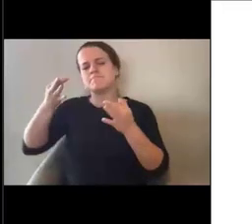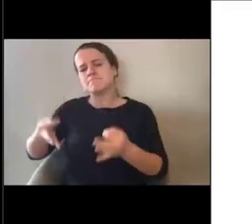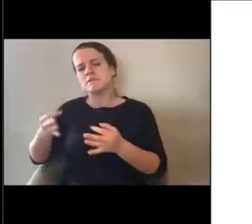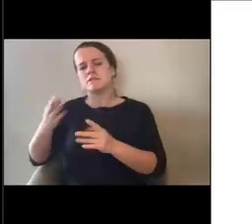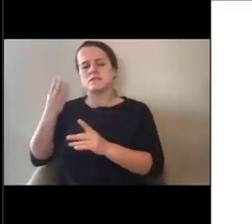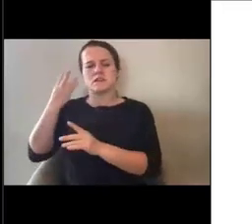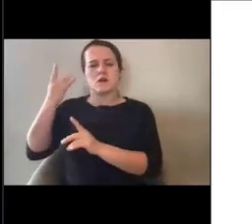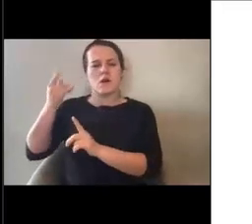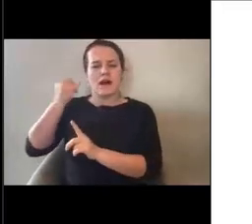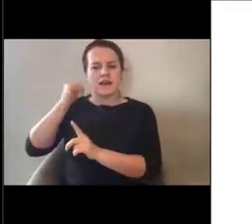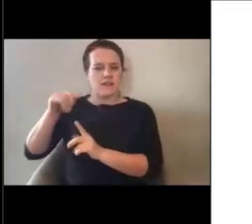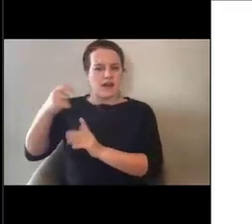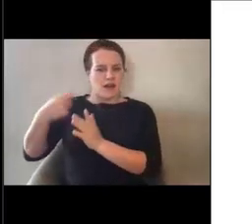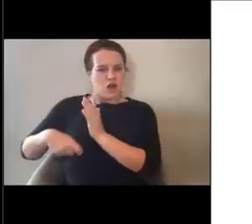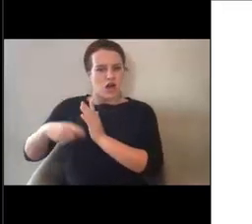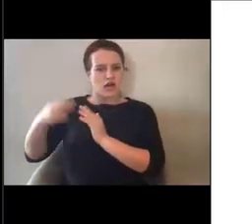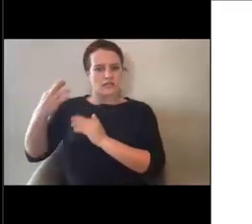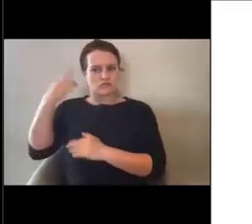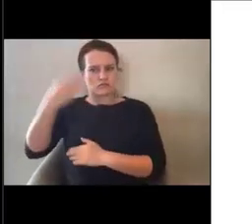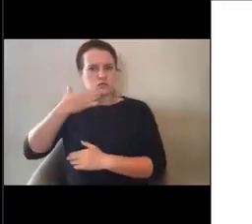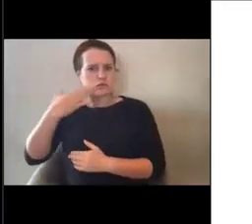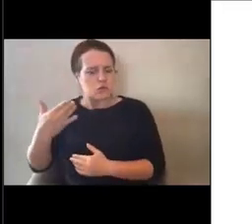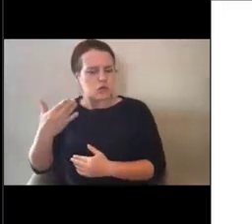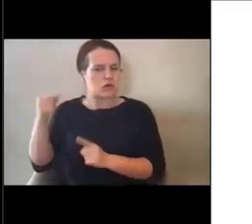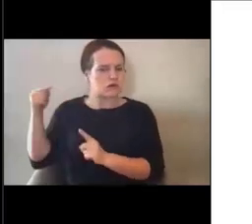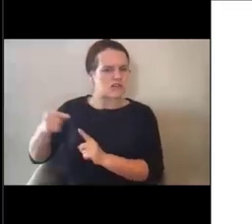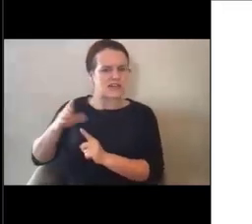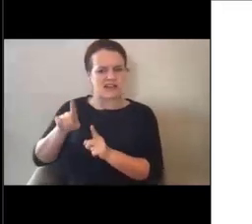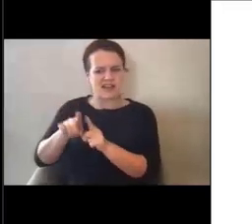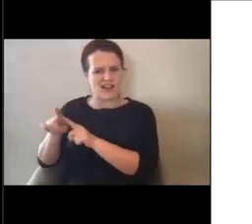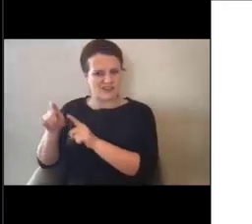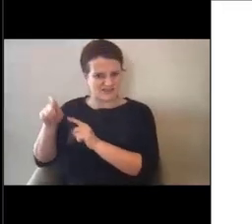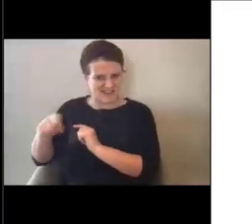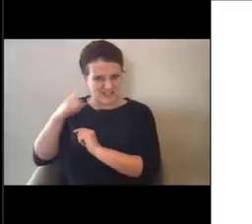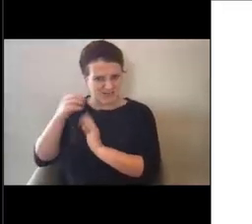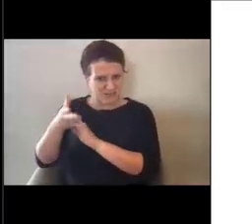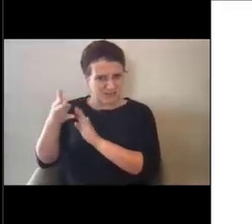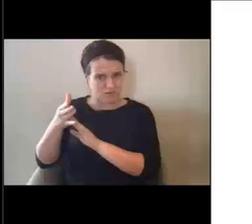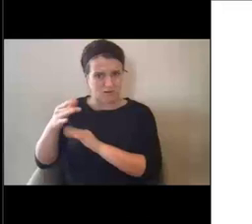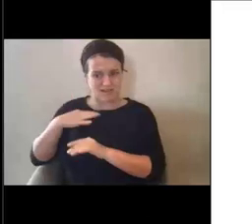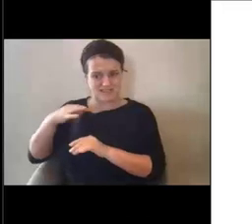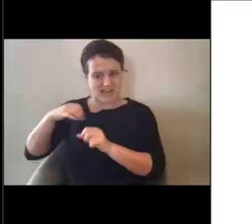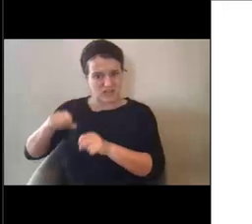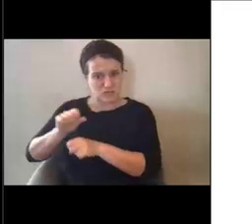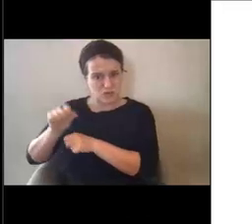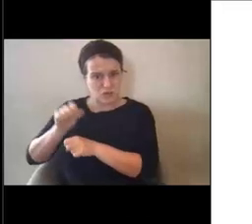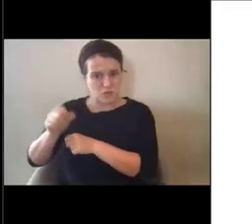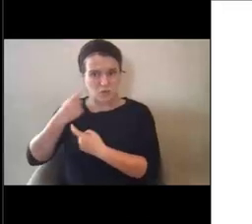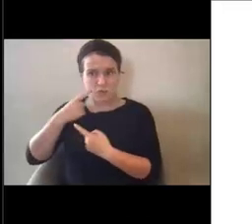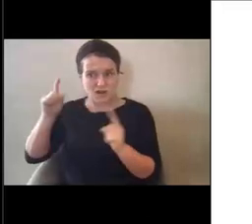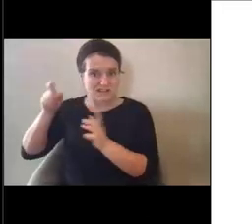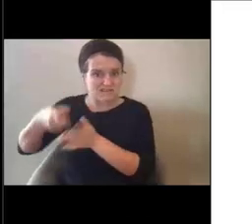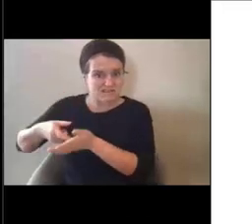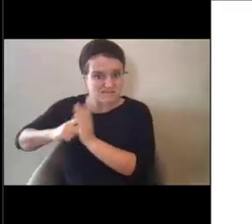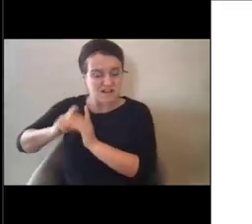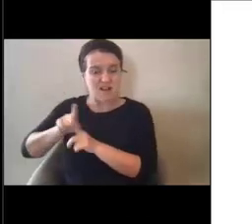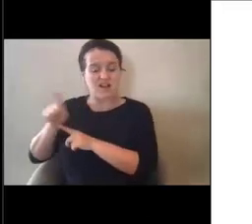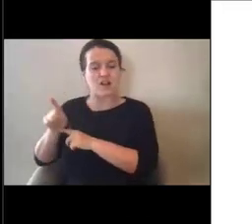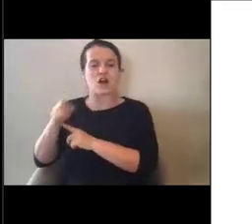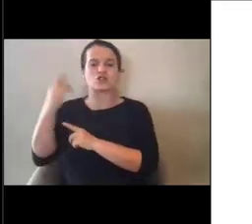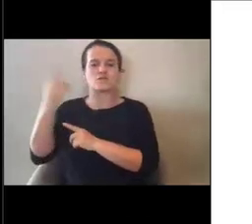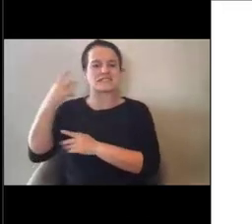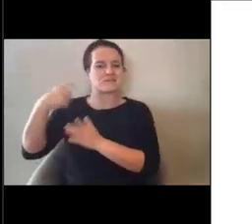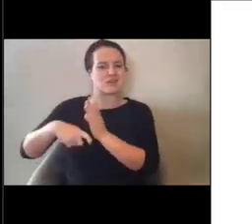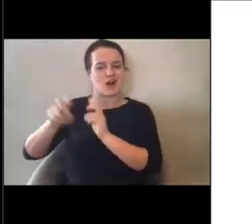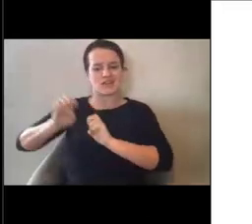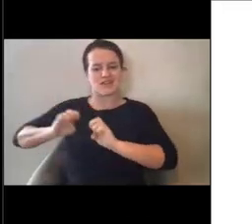not the cost is reasonable and necessary to perform the eligible work. And reasonable cost evaluations really come down to